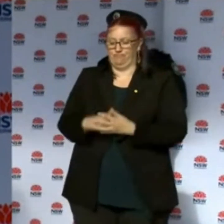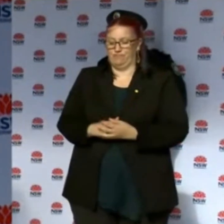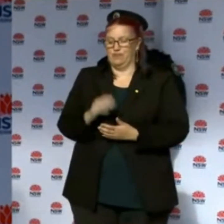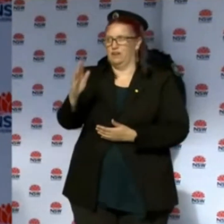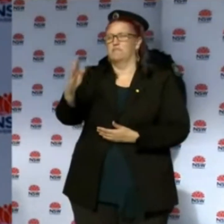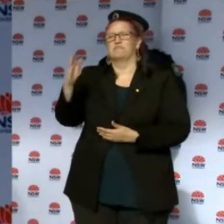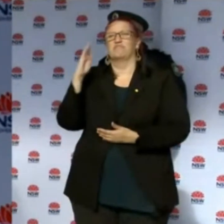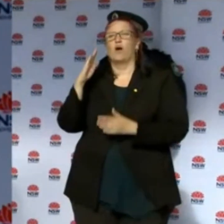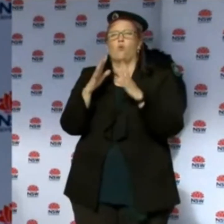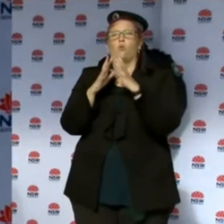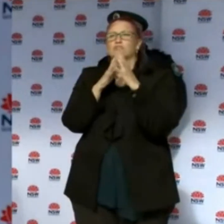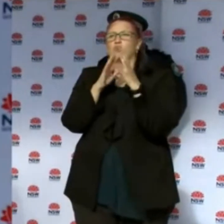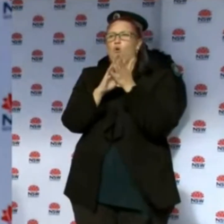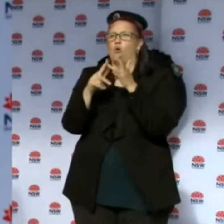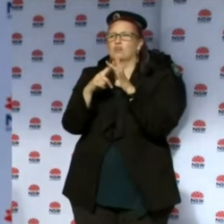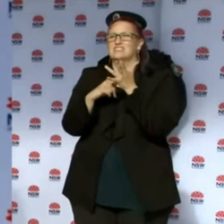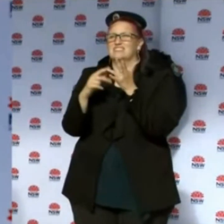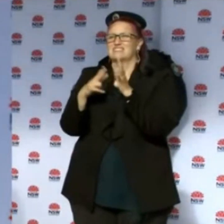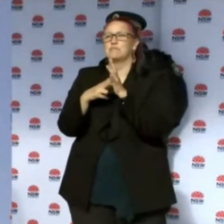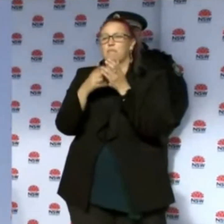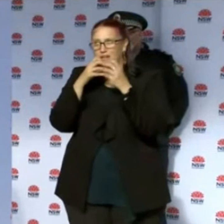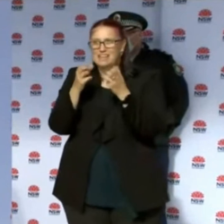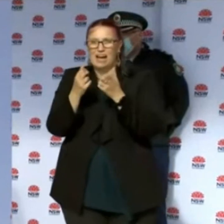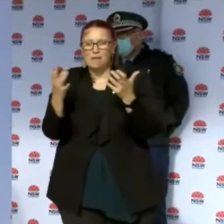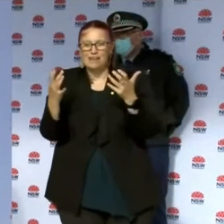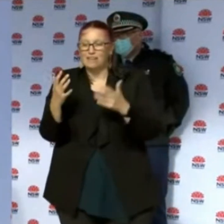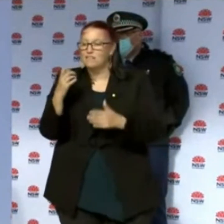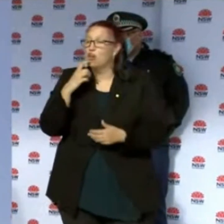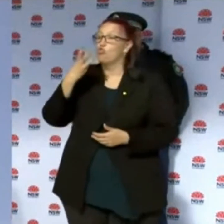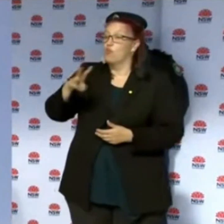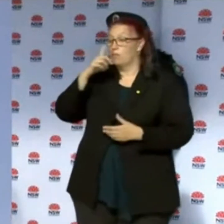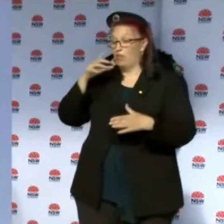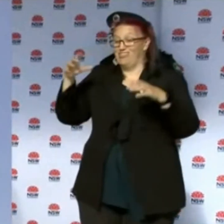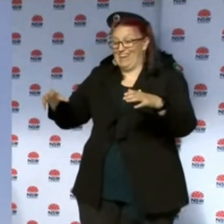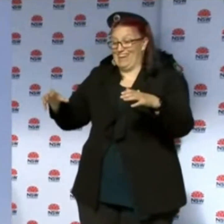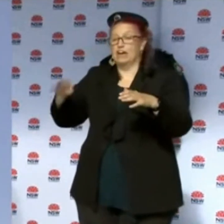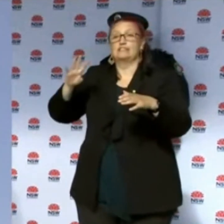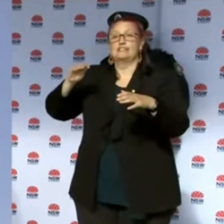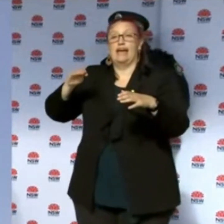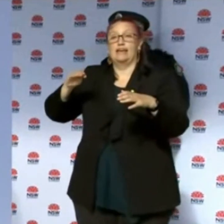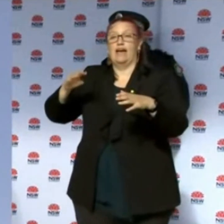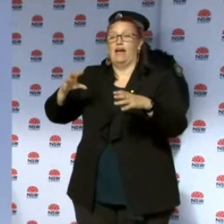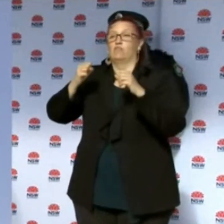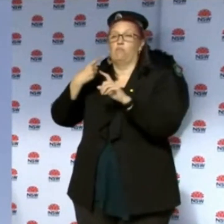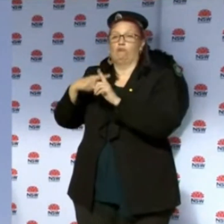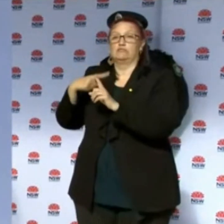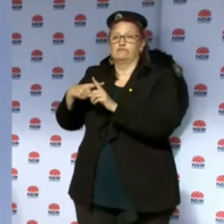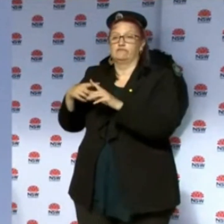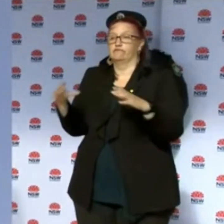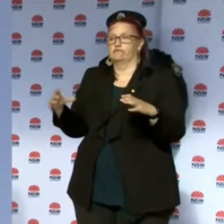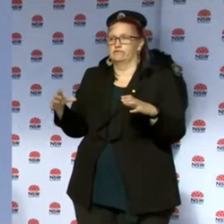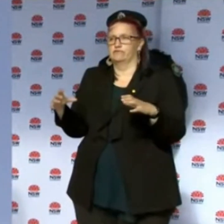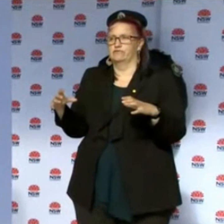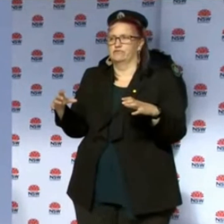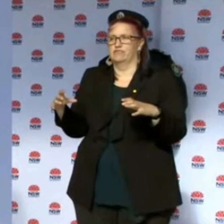Yesterday I think you told us that 10 of the 30 or so that were there had tested positive. Yep. And since the number is around today